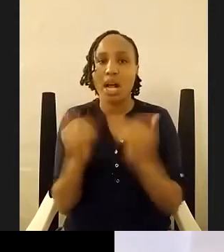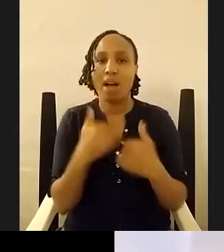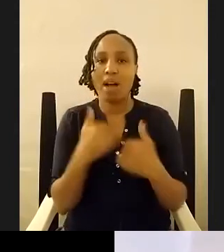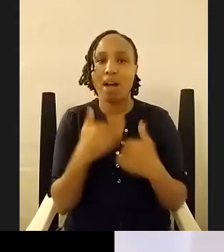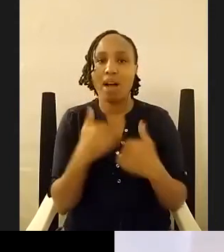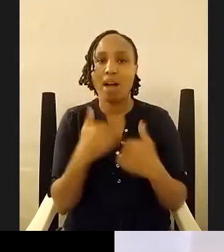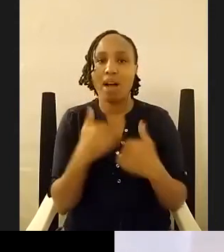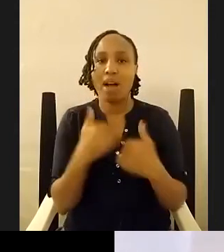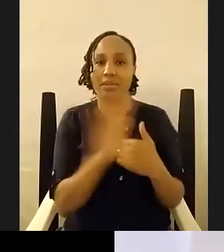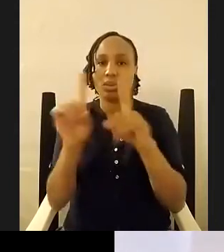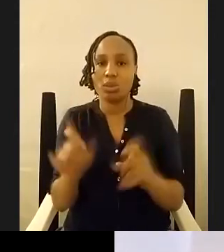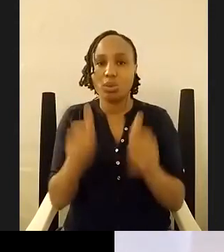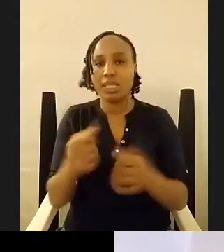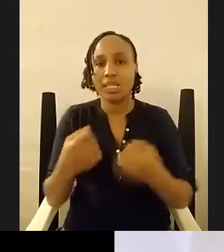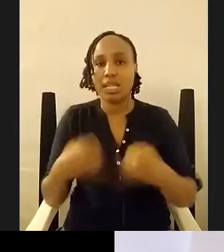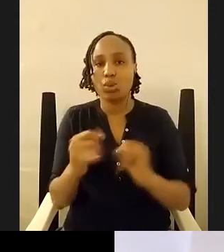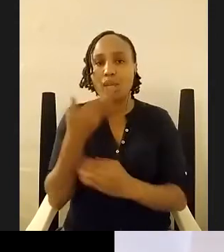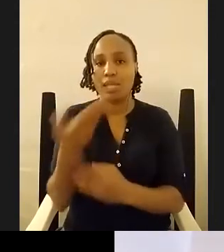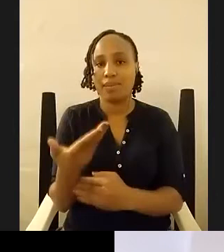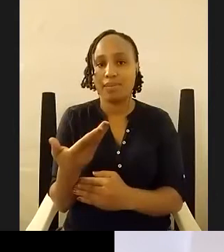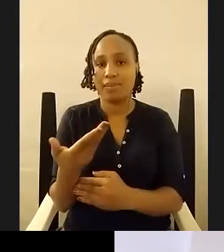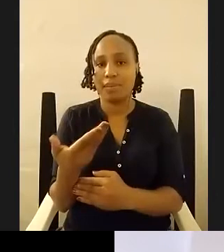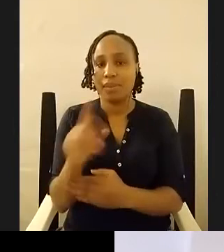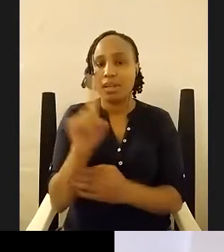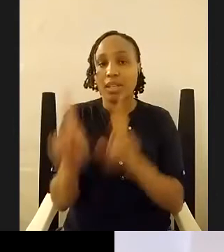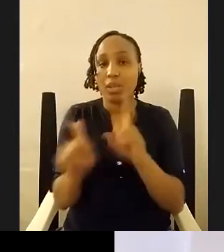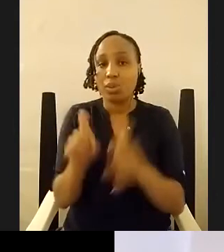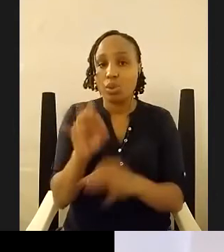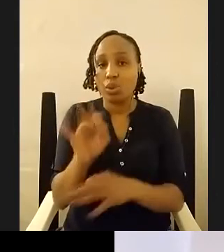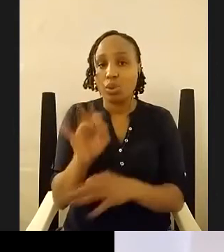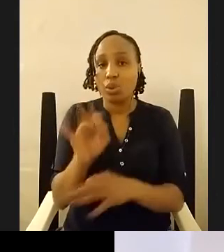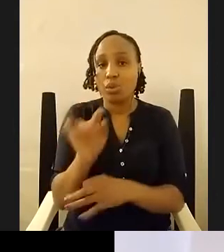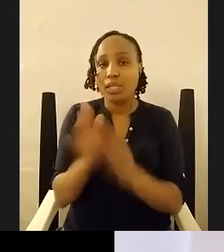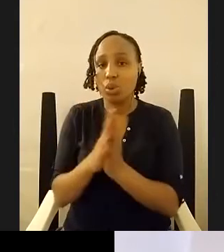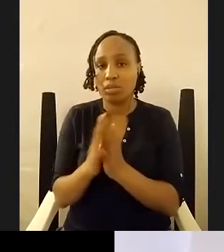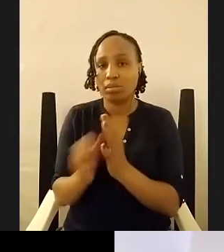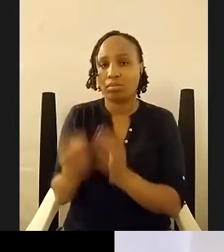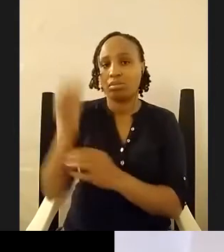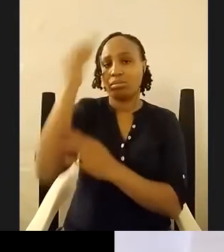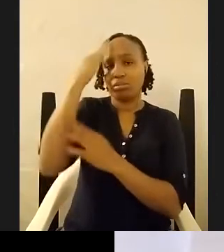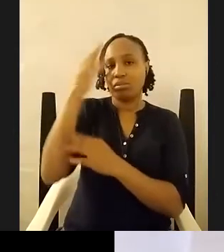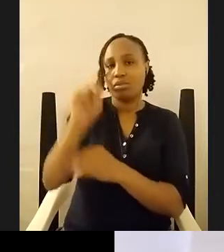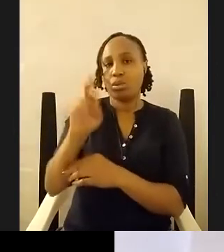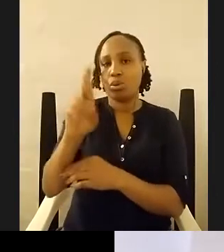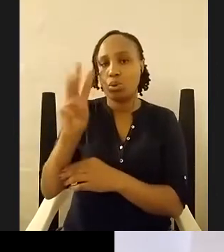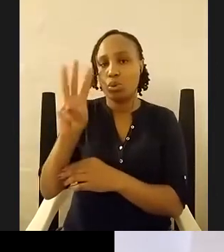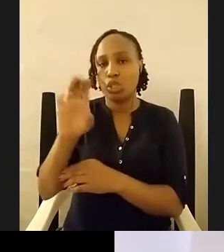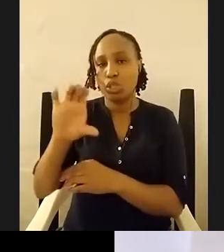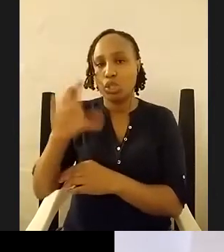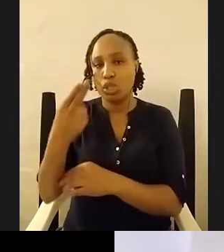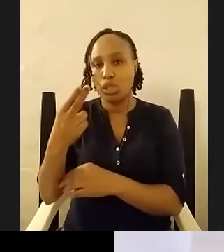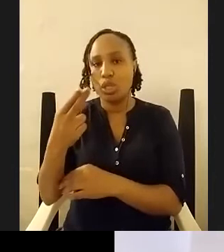the questions of this story came to me in norwich and i was just thinking about you know how how to write about